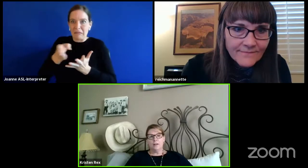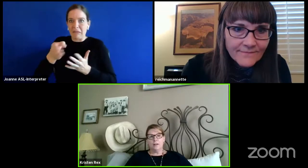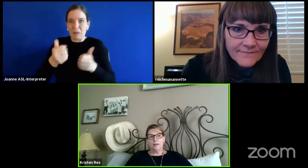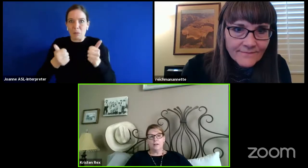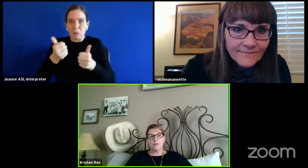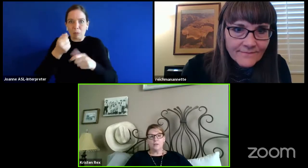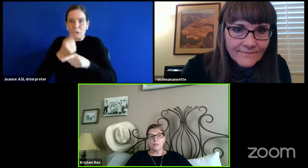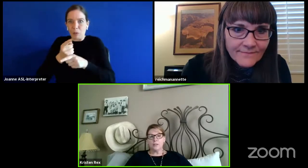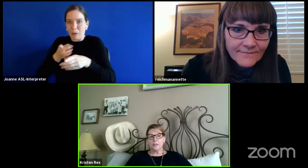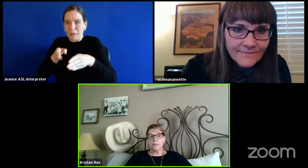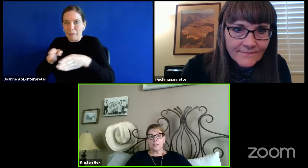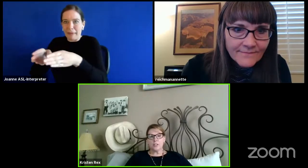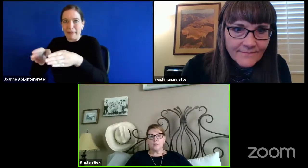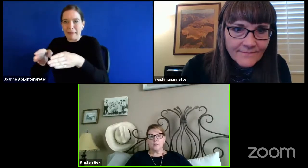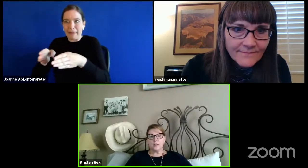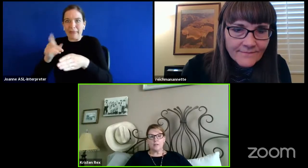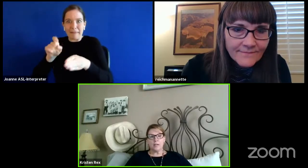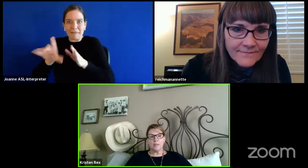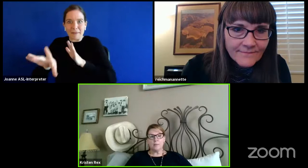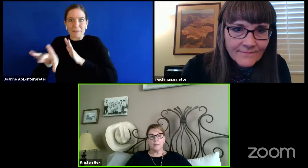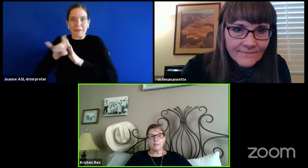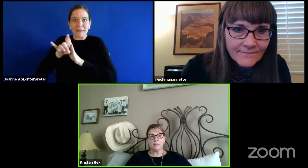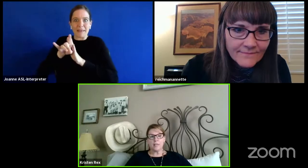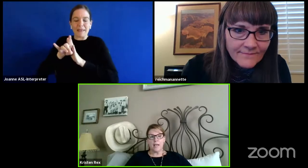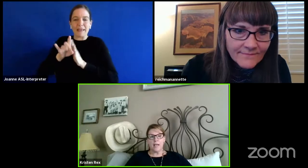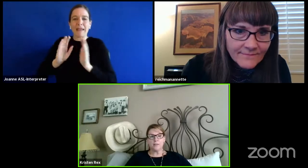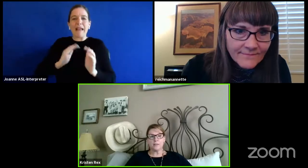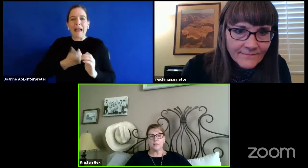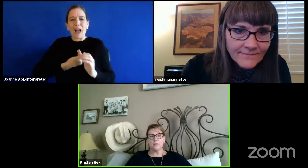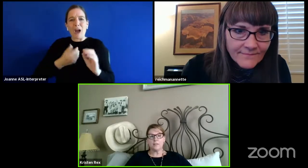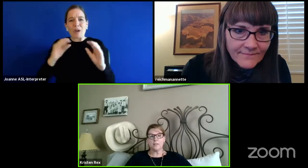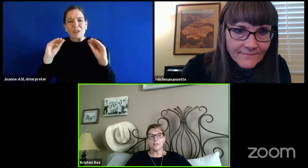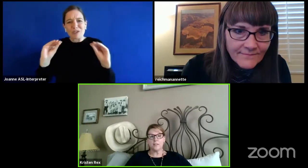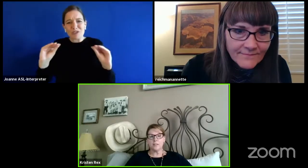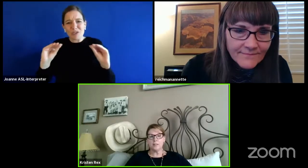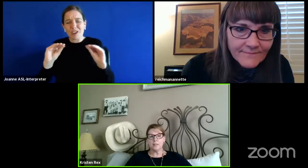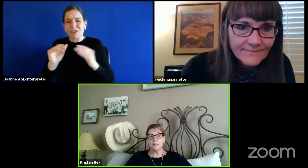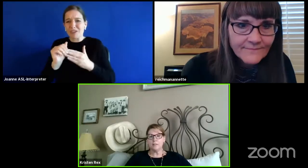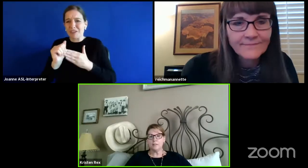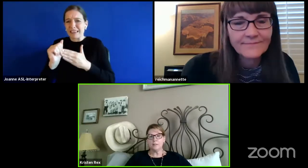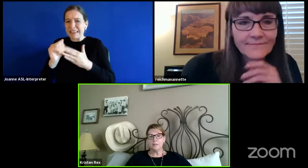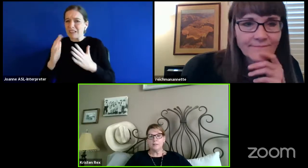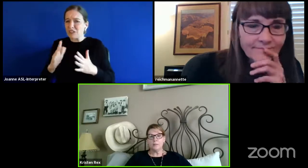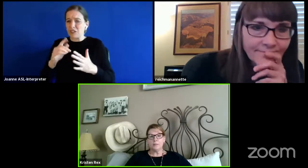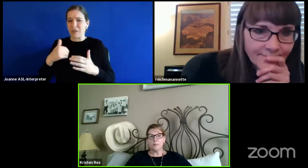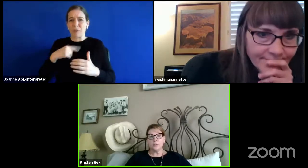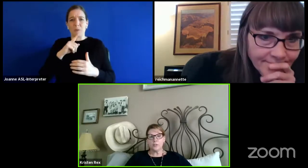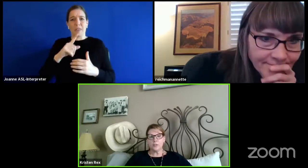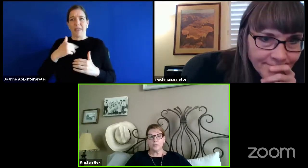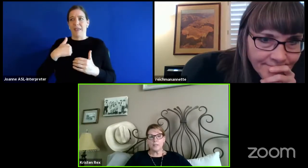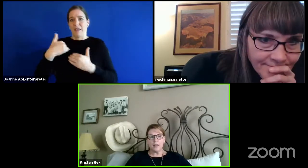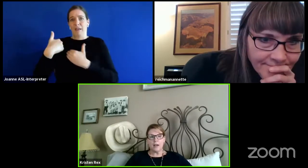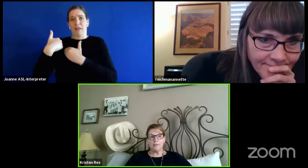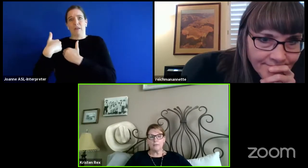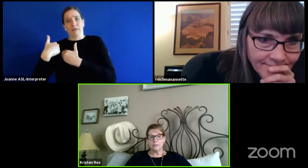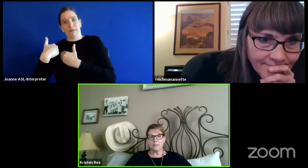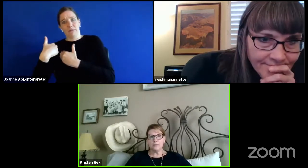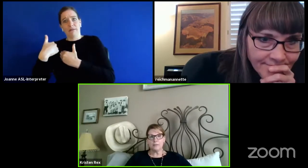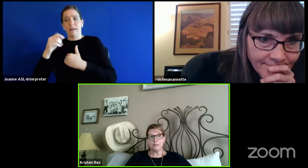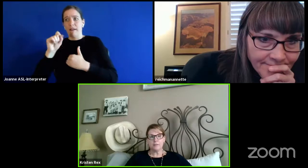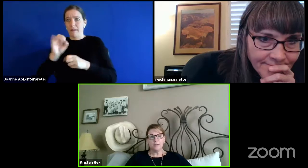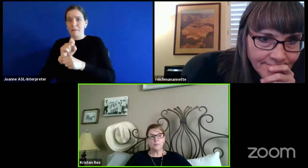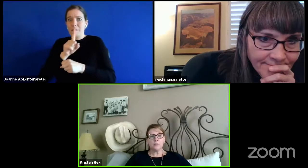Our instructional leadership faced monumental tasks of consistency, reassuring staff,